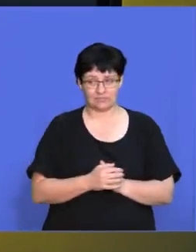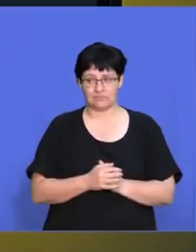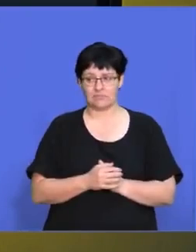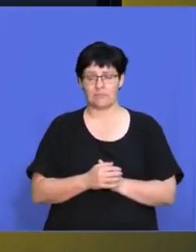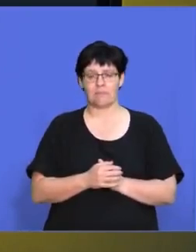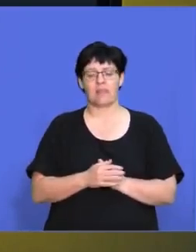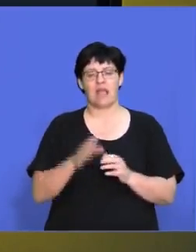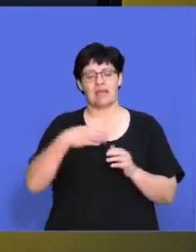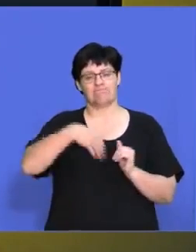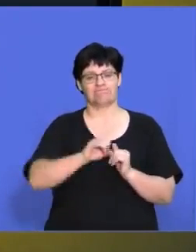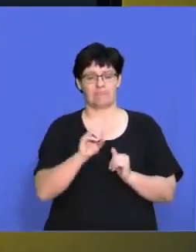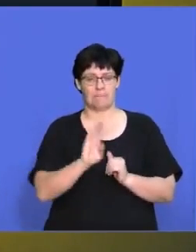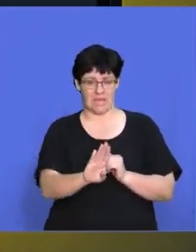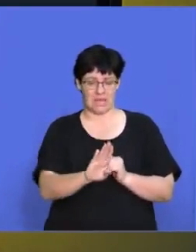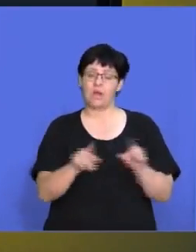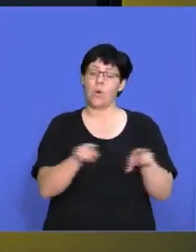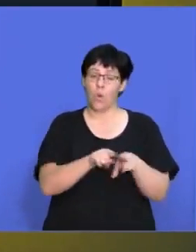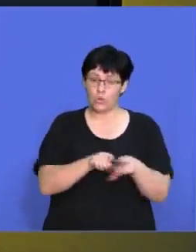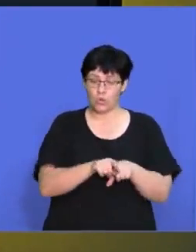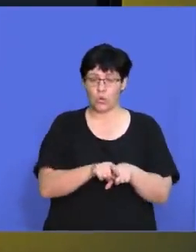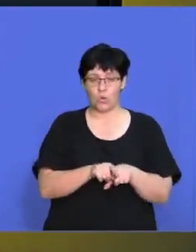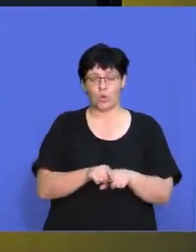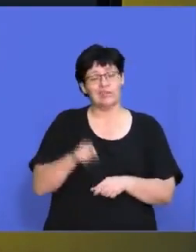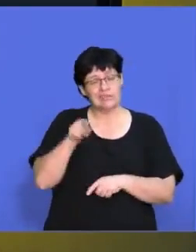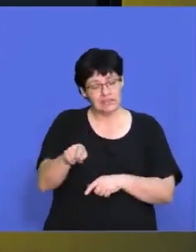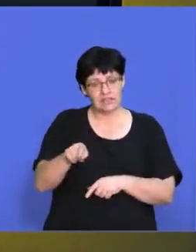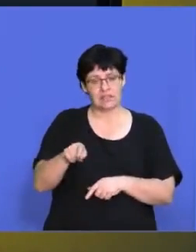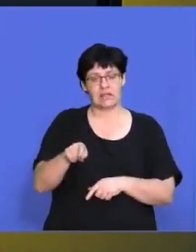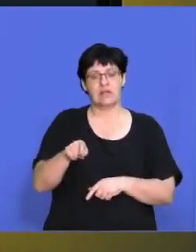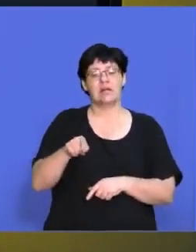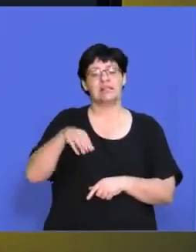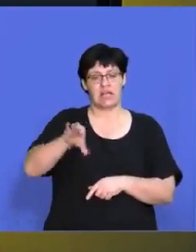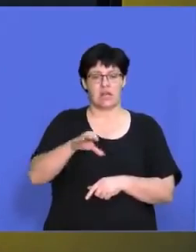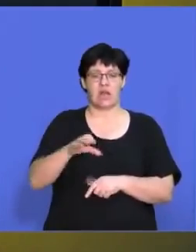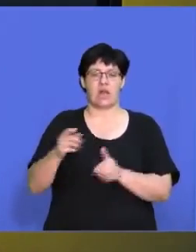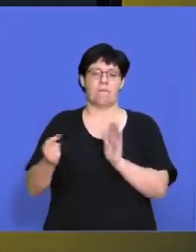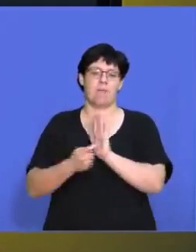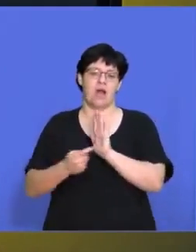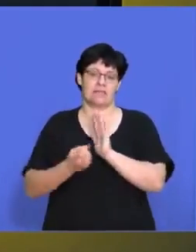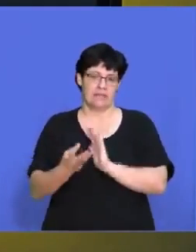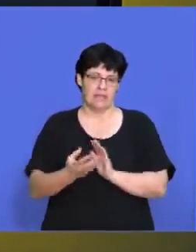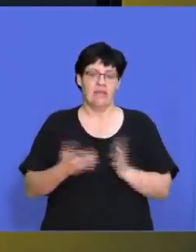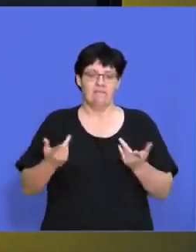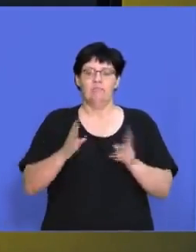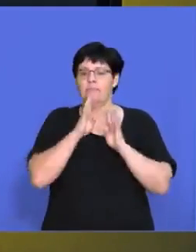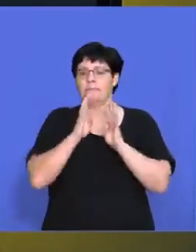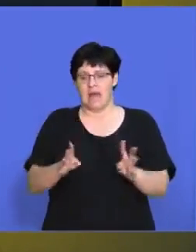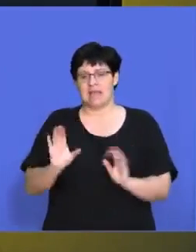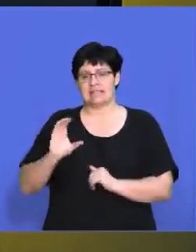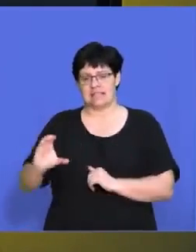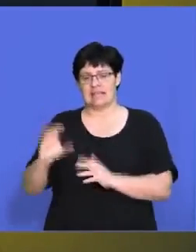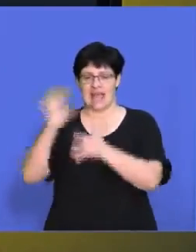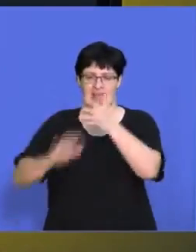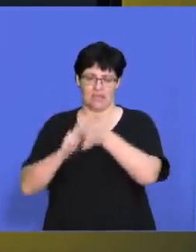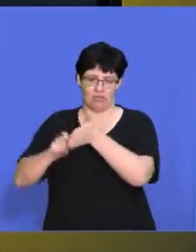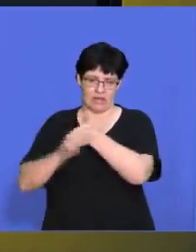question could be in Section B, as well as how much these particular sections will count if this was just a plain